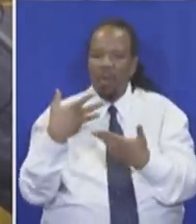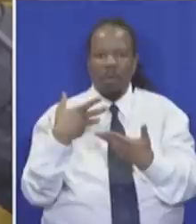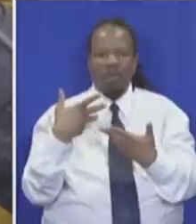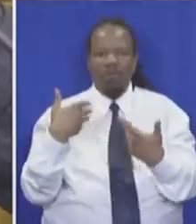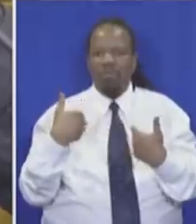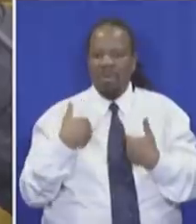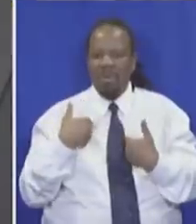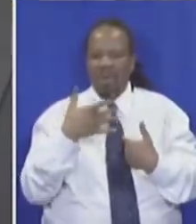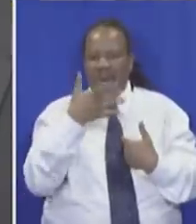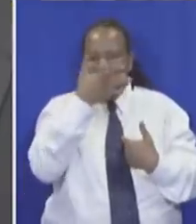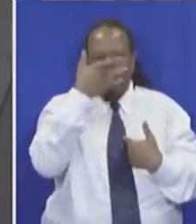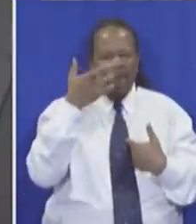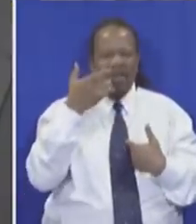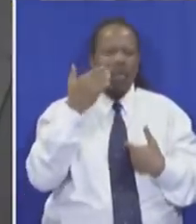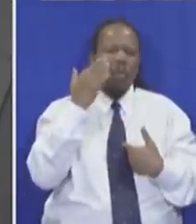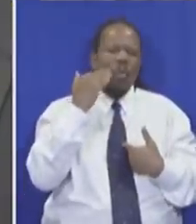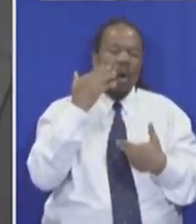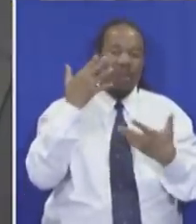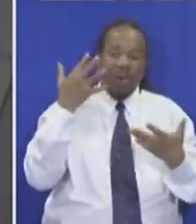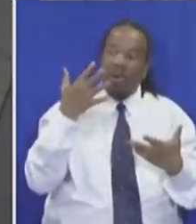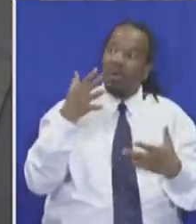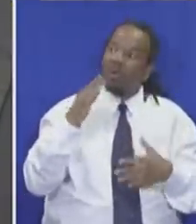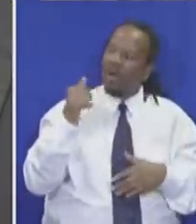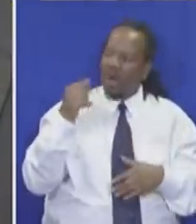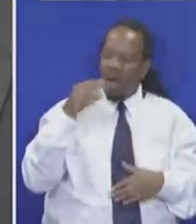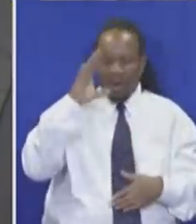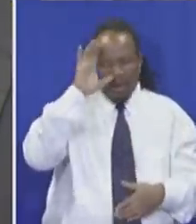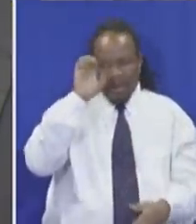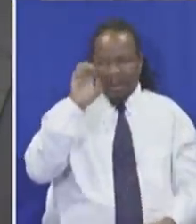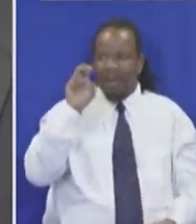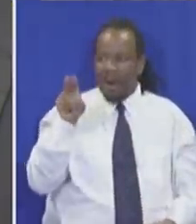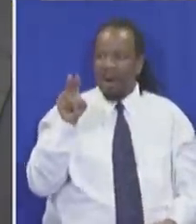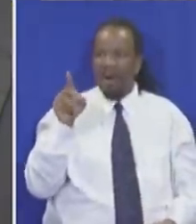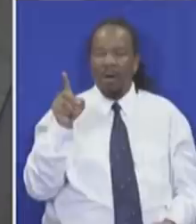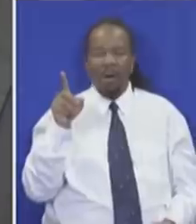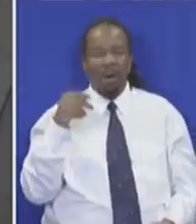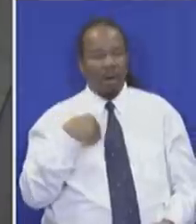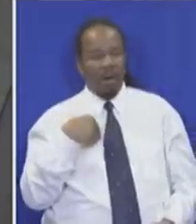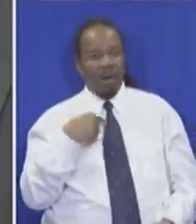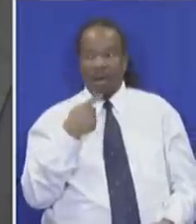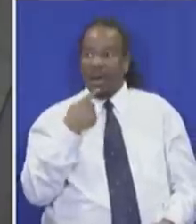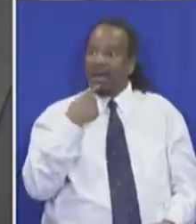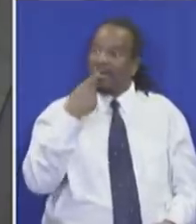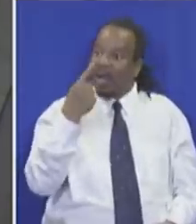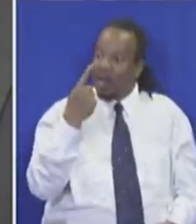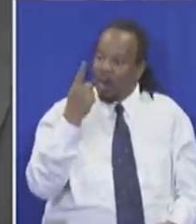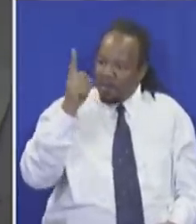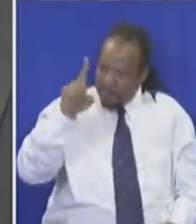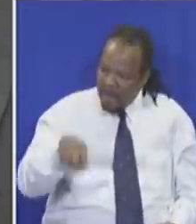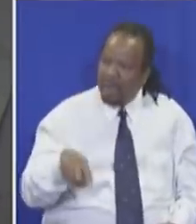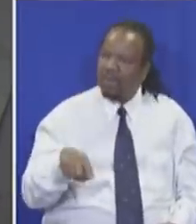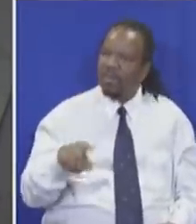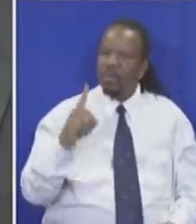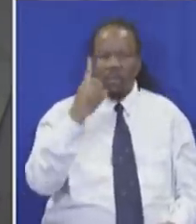if I remember you well. And I must tell you why today. I must answer the question.